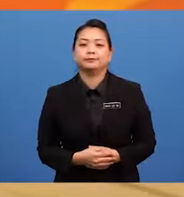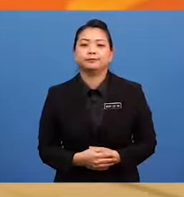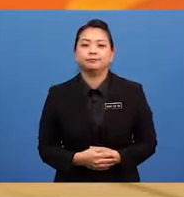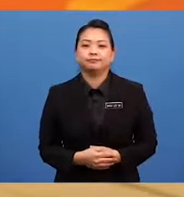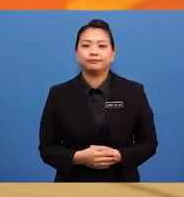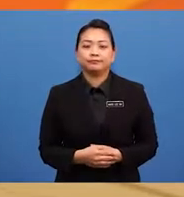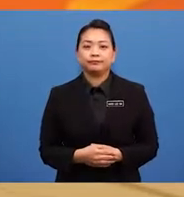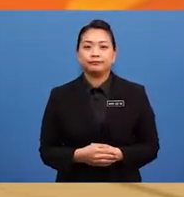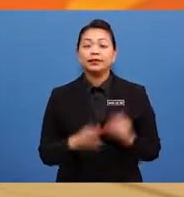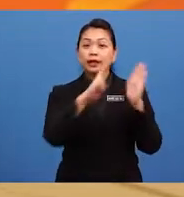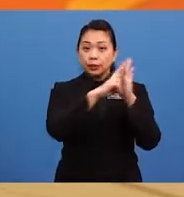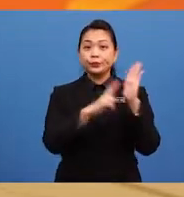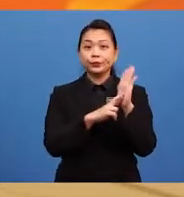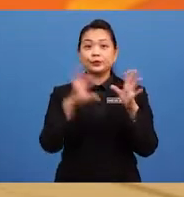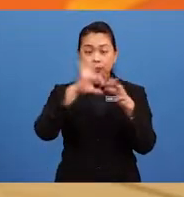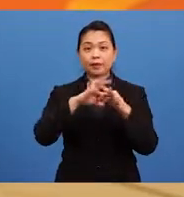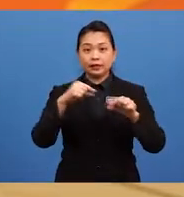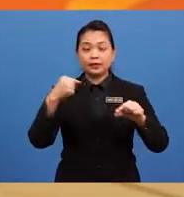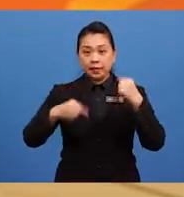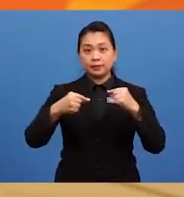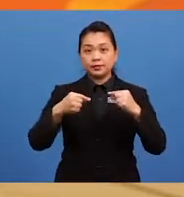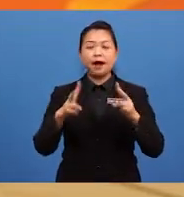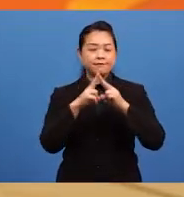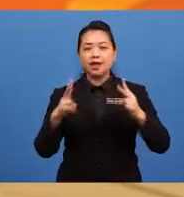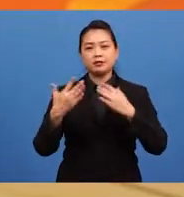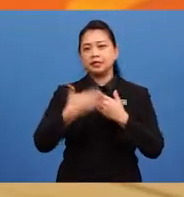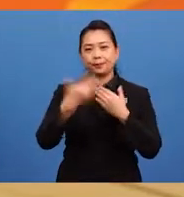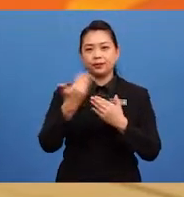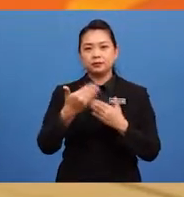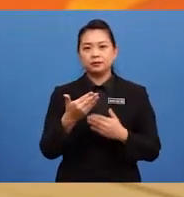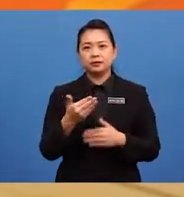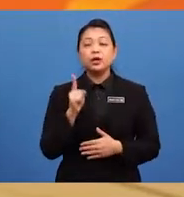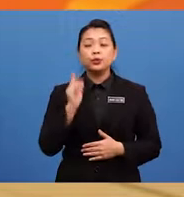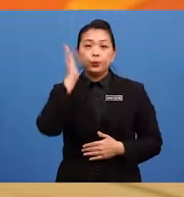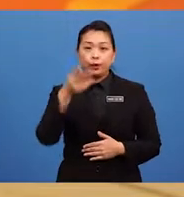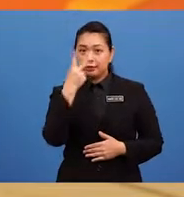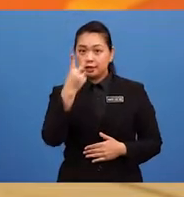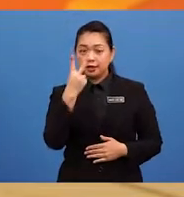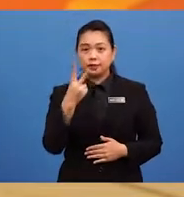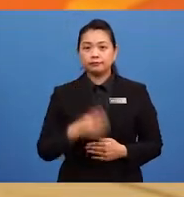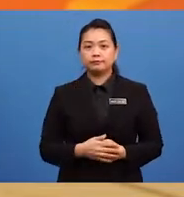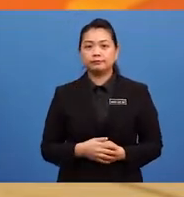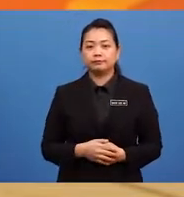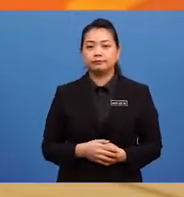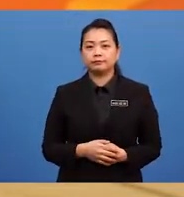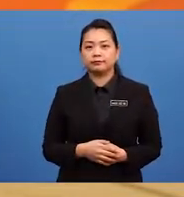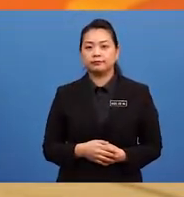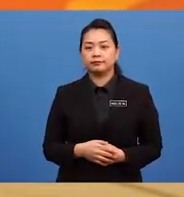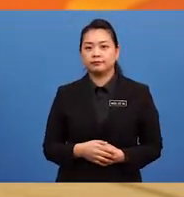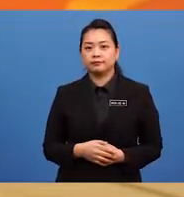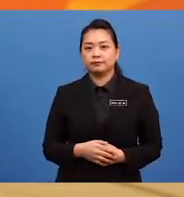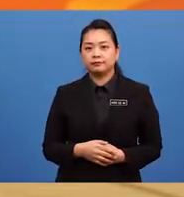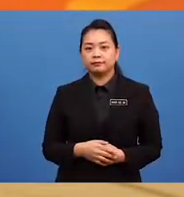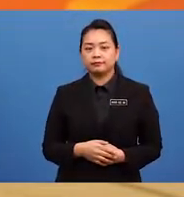The rule of the game is very simple. You will see a silhouette of something,